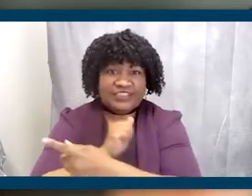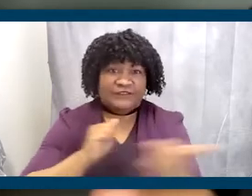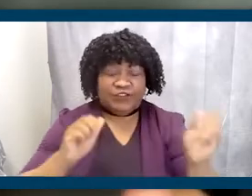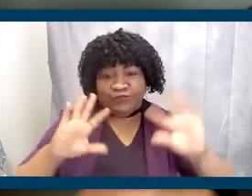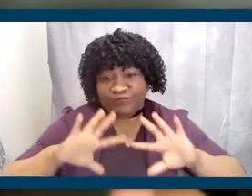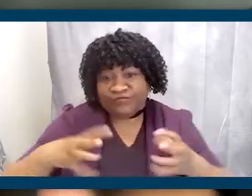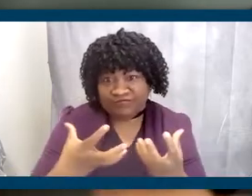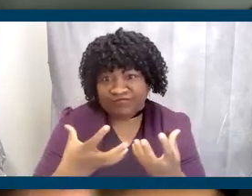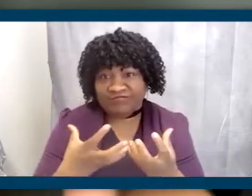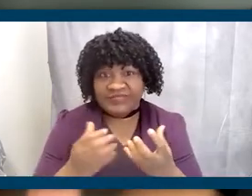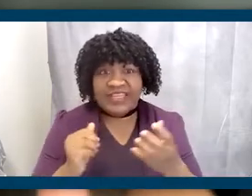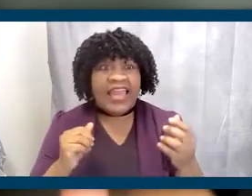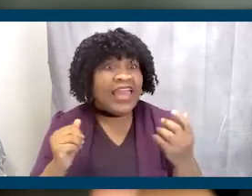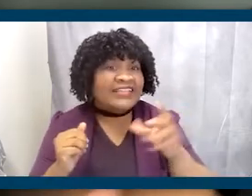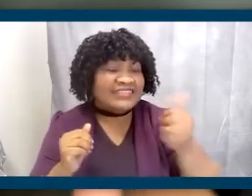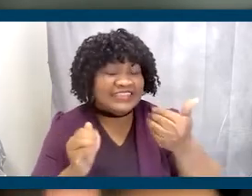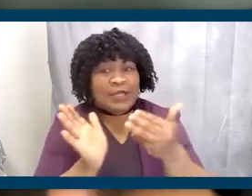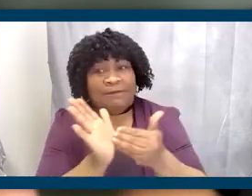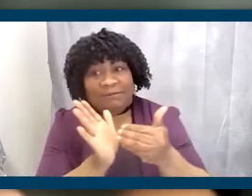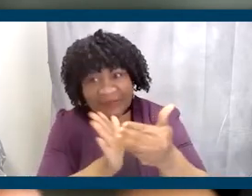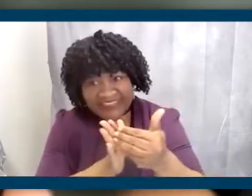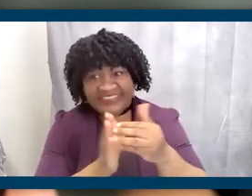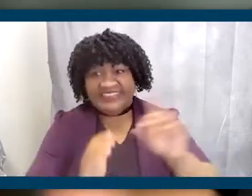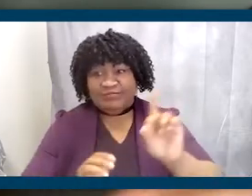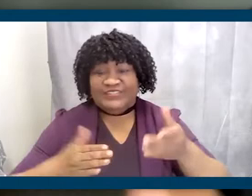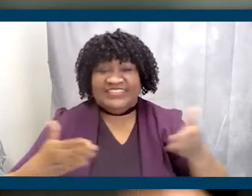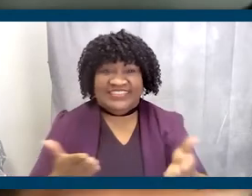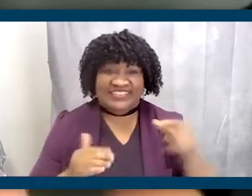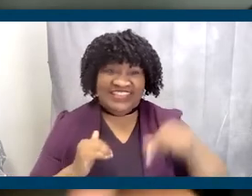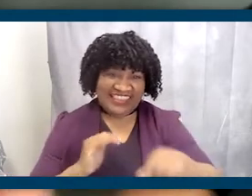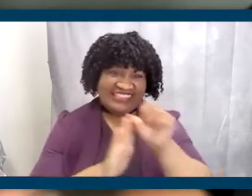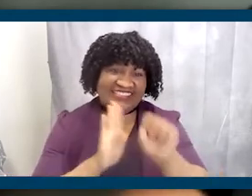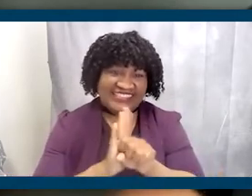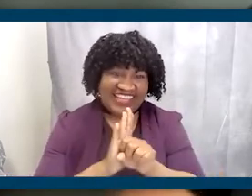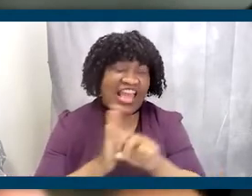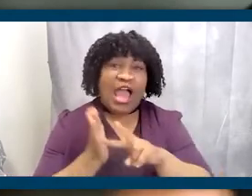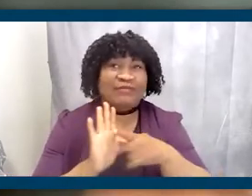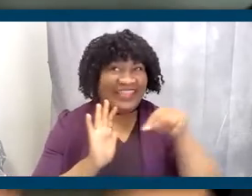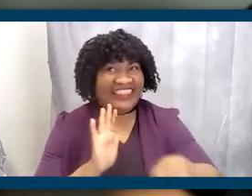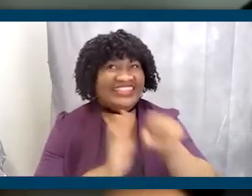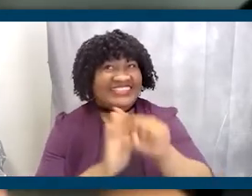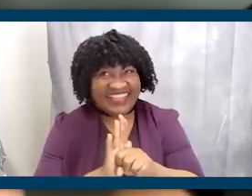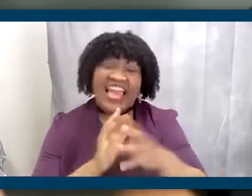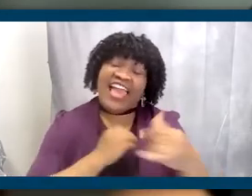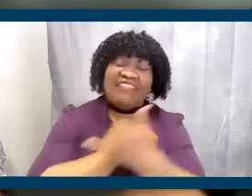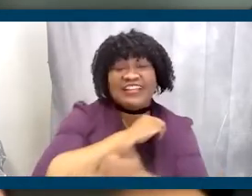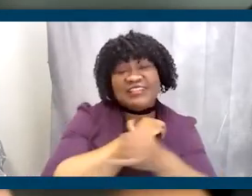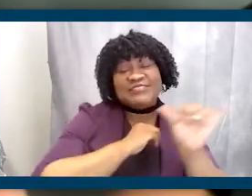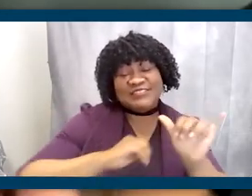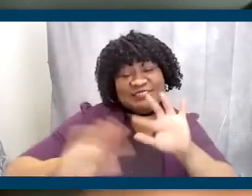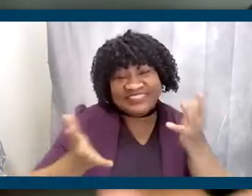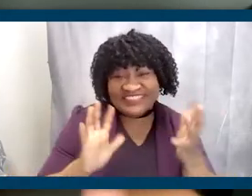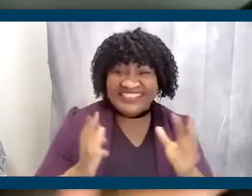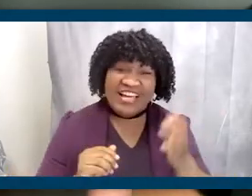and all 10 million Democrats in the state of this country, and excuse me, in this state and in the country as well,